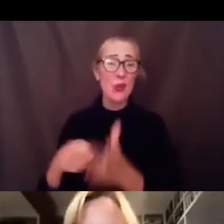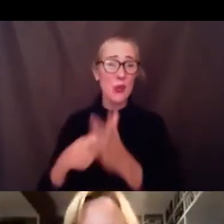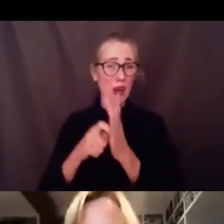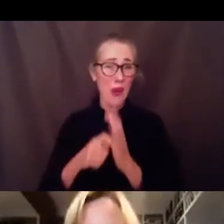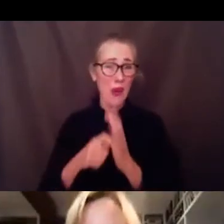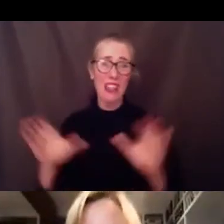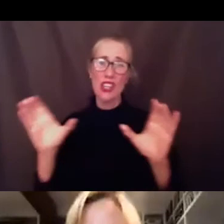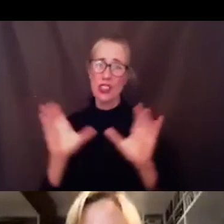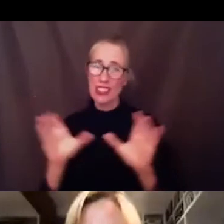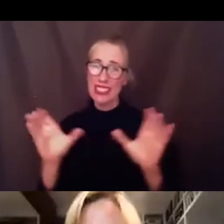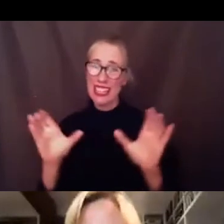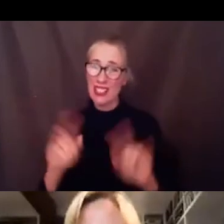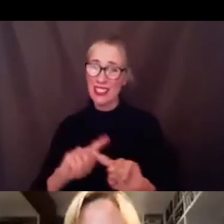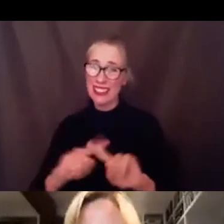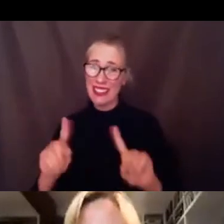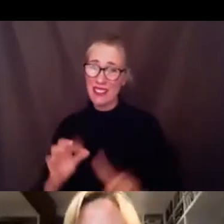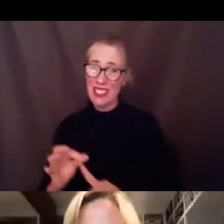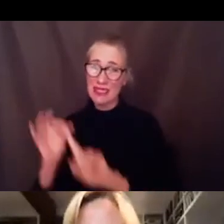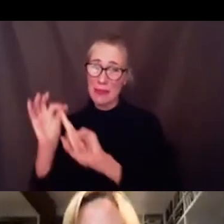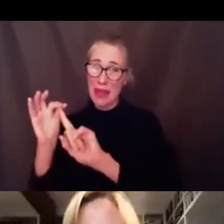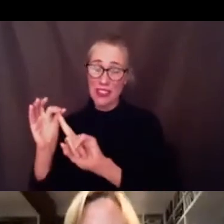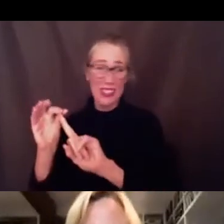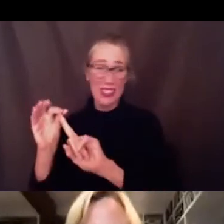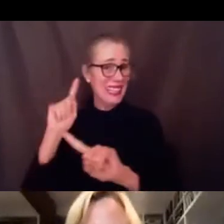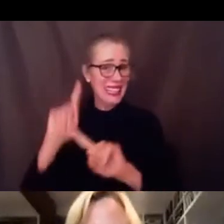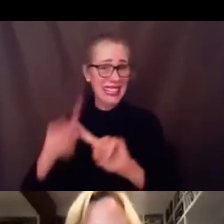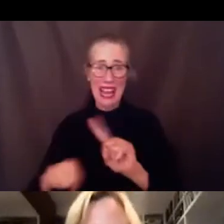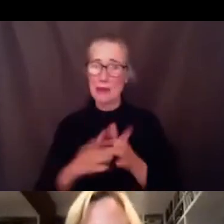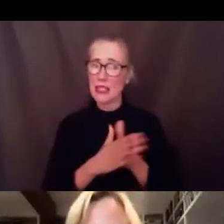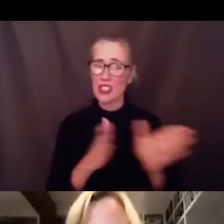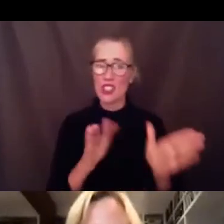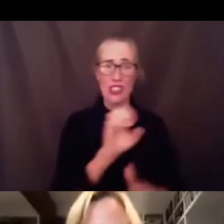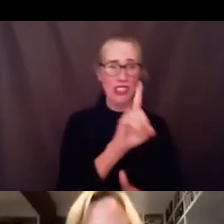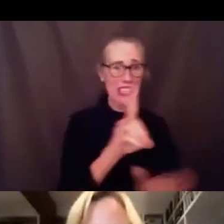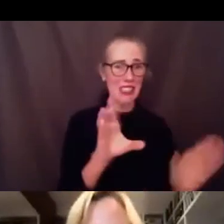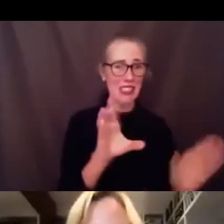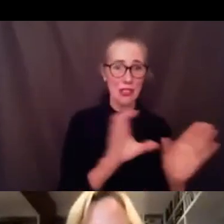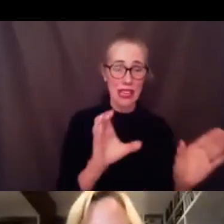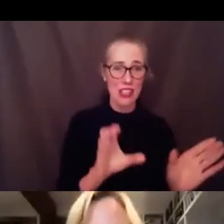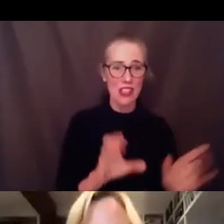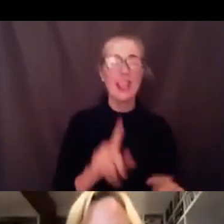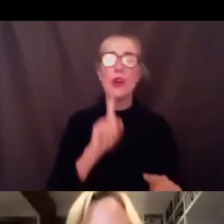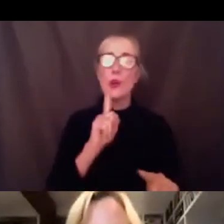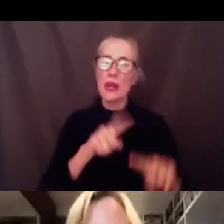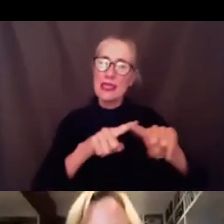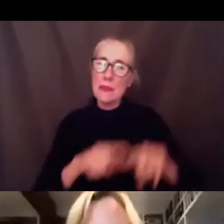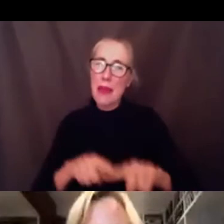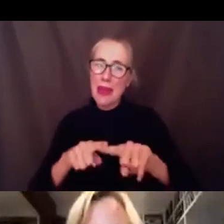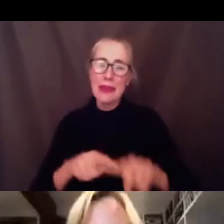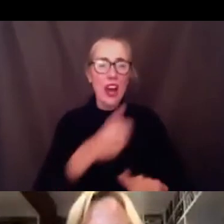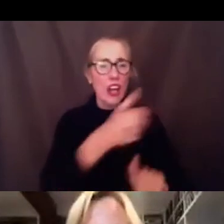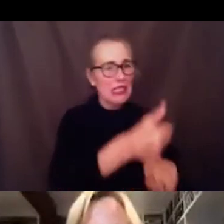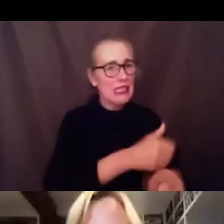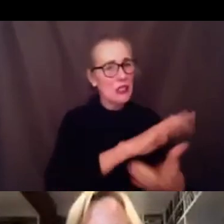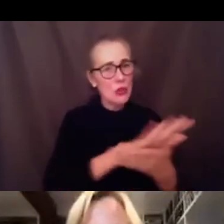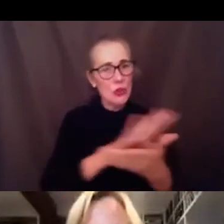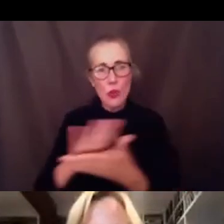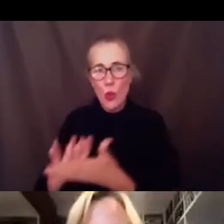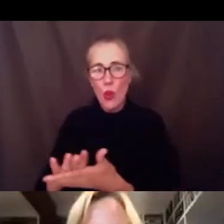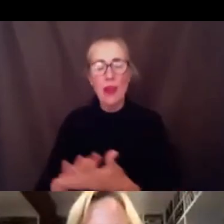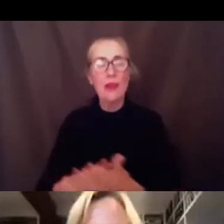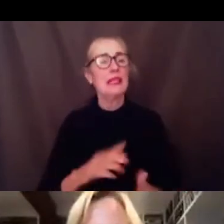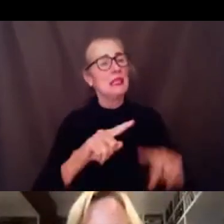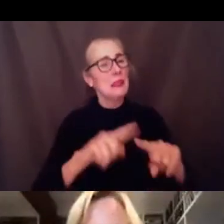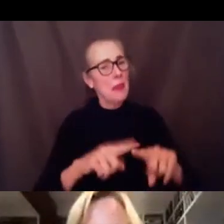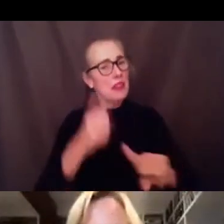an issue that we have to consider on a on a school by school case by case basis um